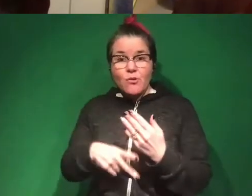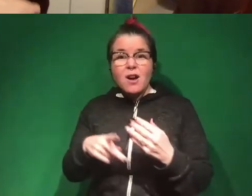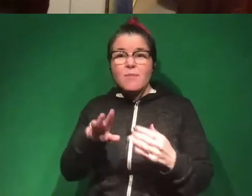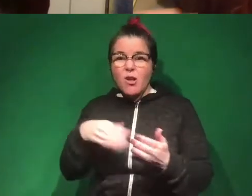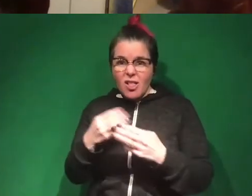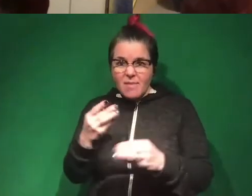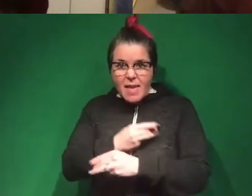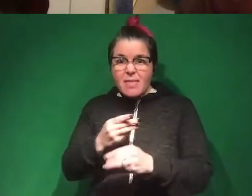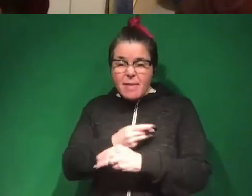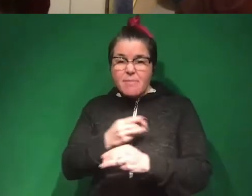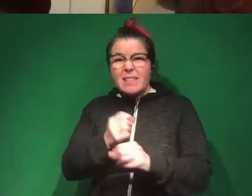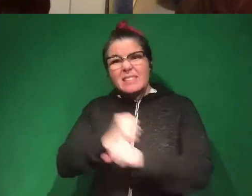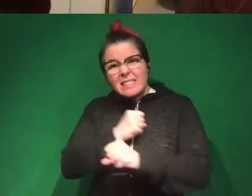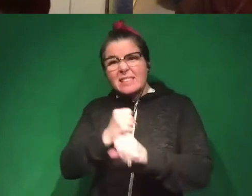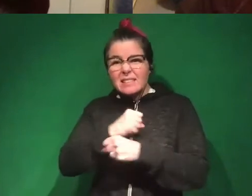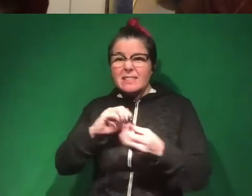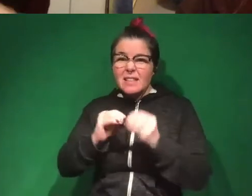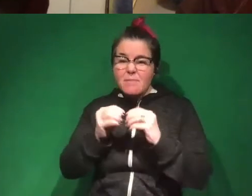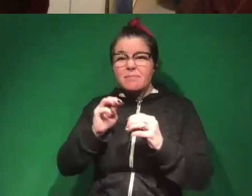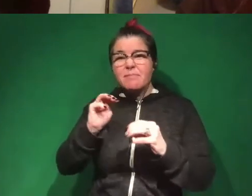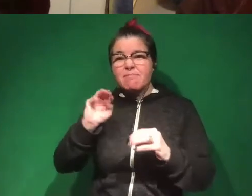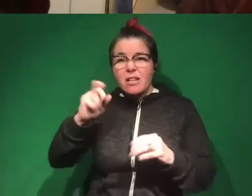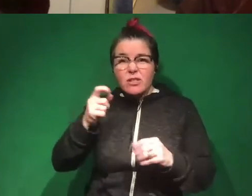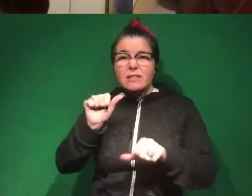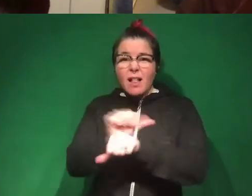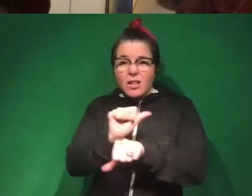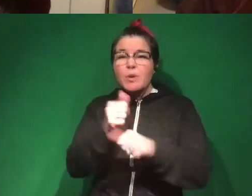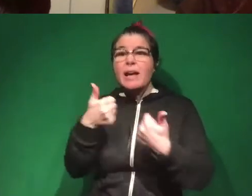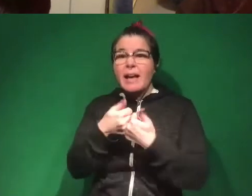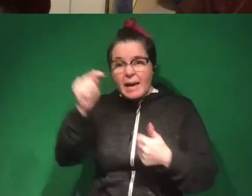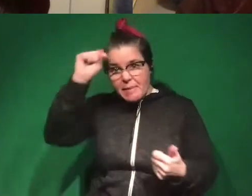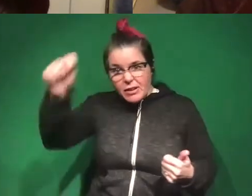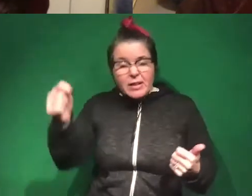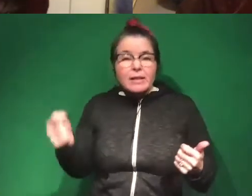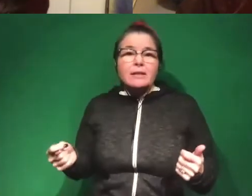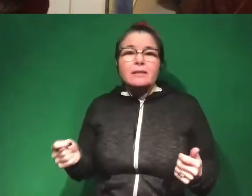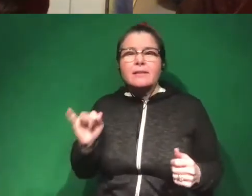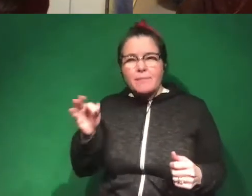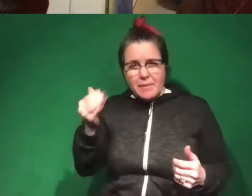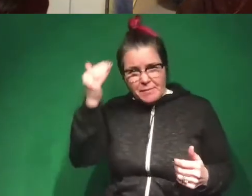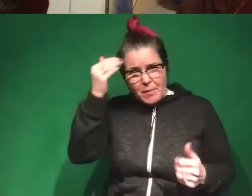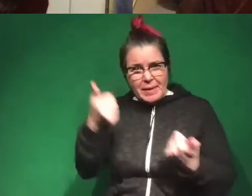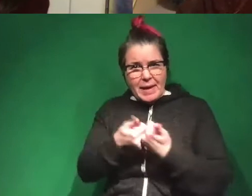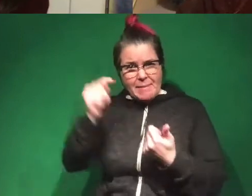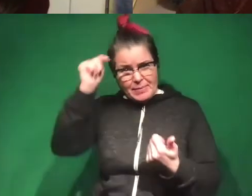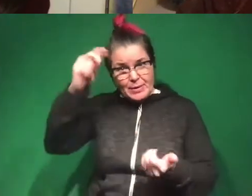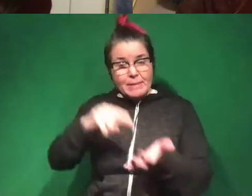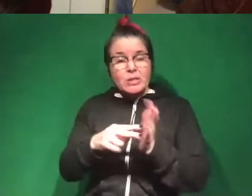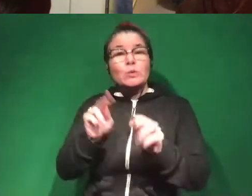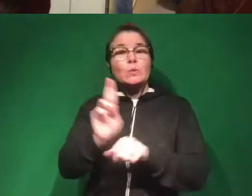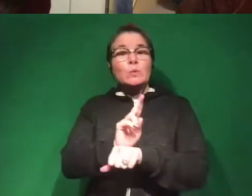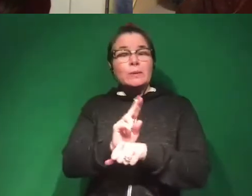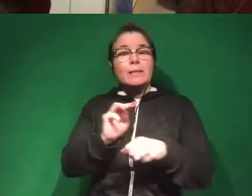I was like, statistics, matrix algebra, game theory, if anyone is familiar with game theory, that's basically using math